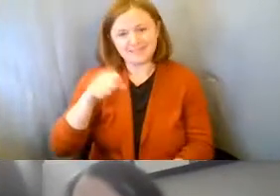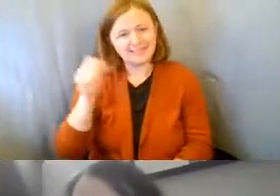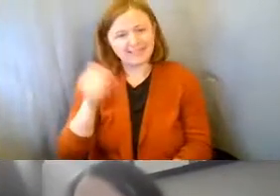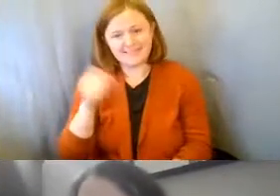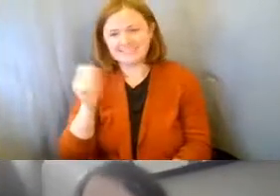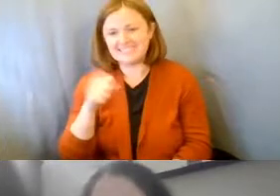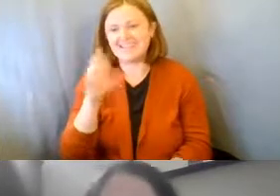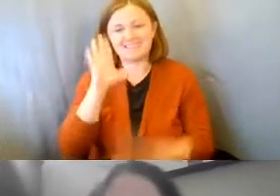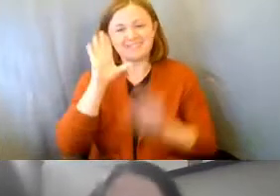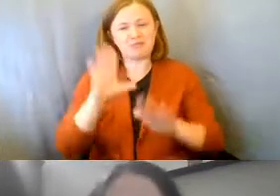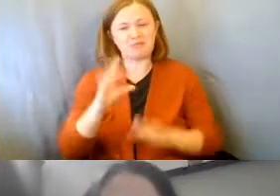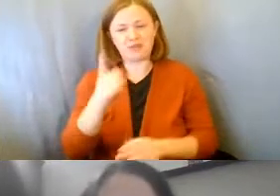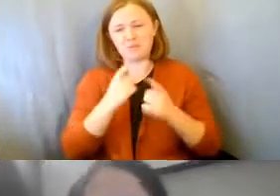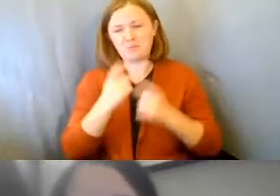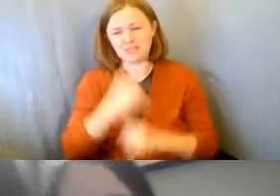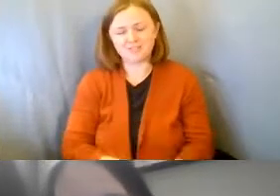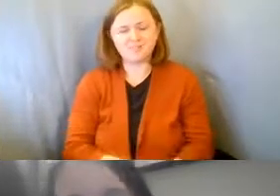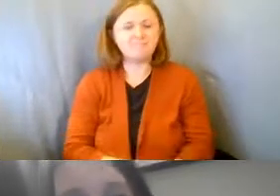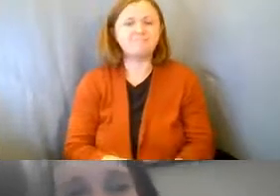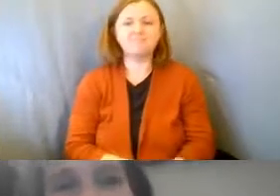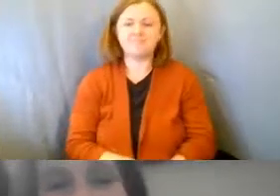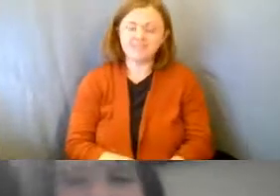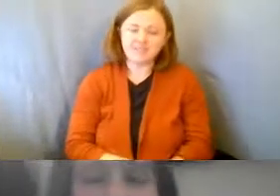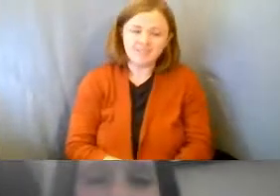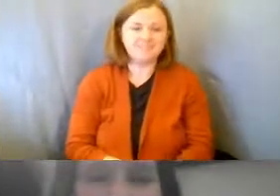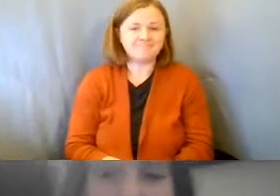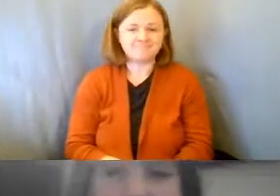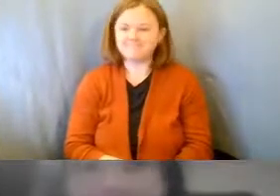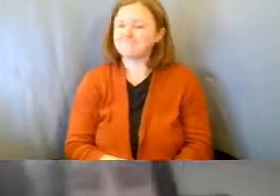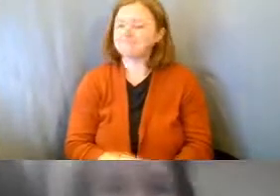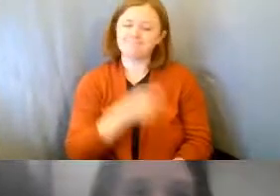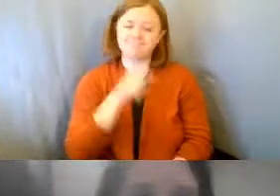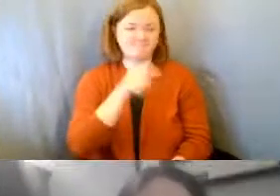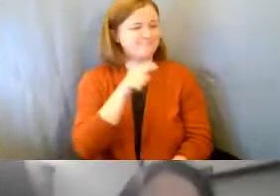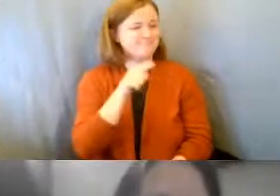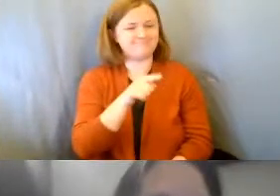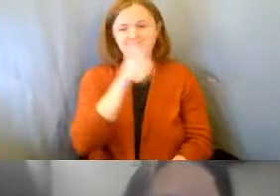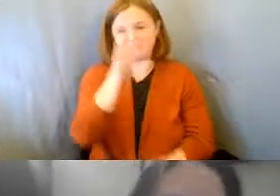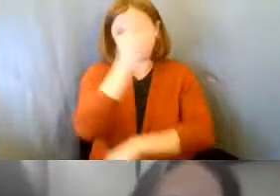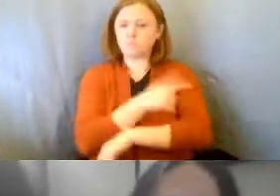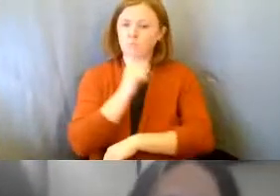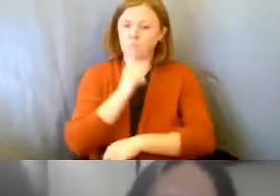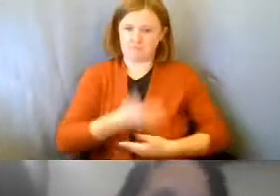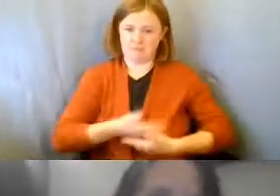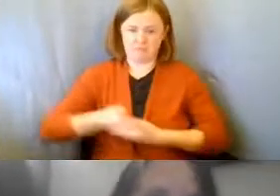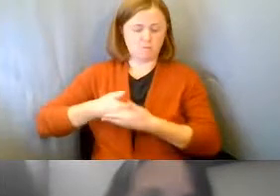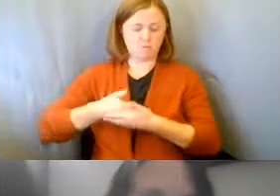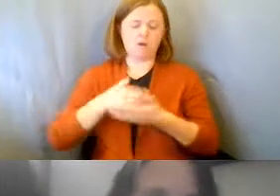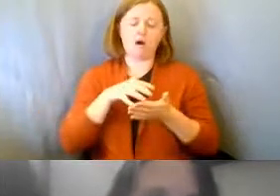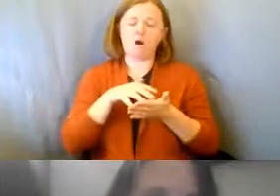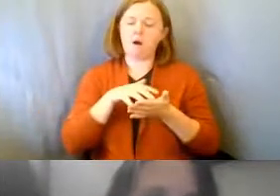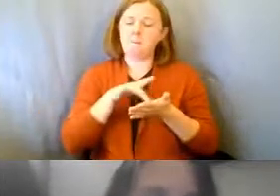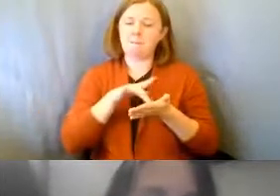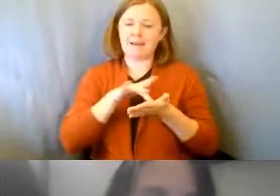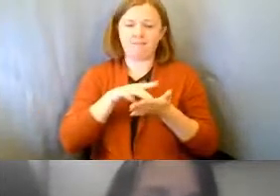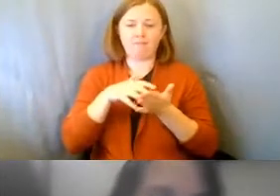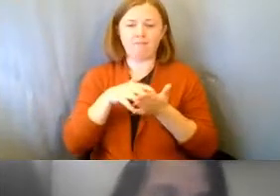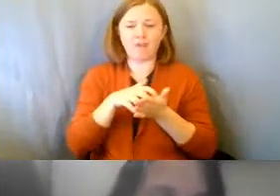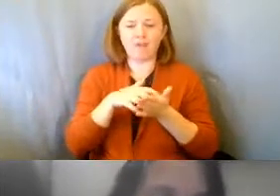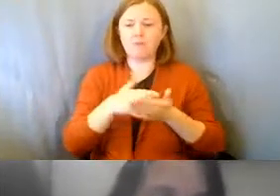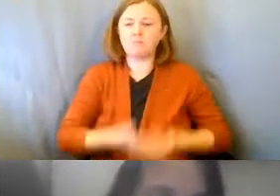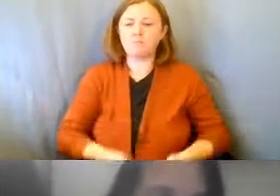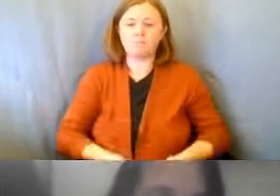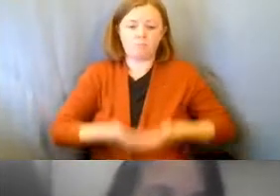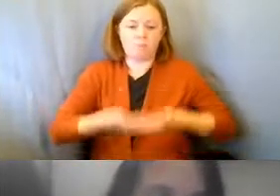Great question. You know, Jesse was very medically fragile. When he was born,